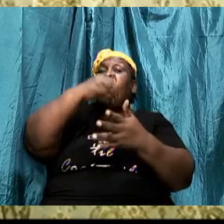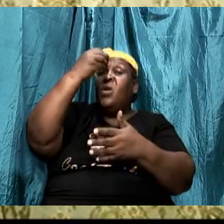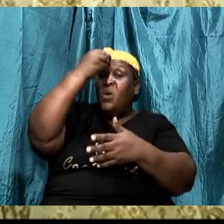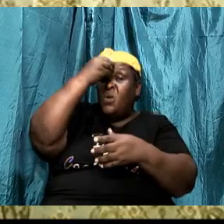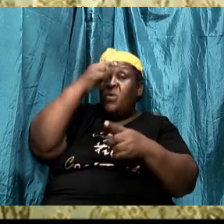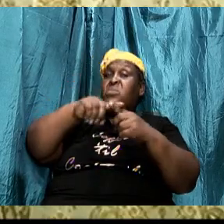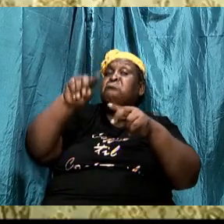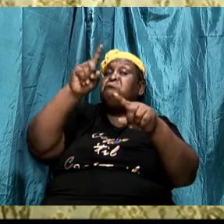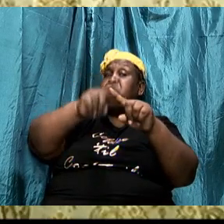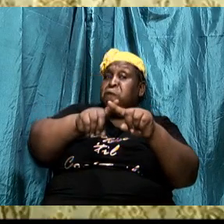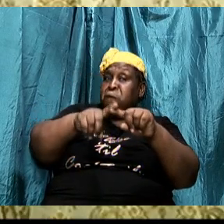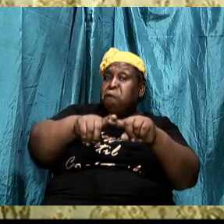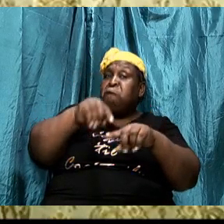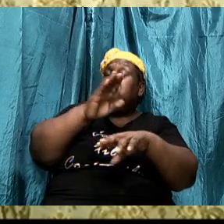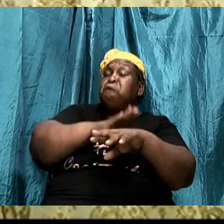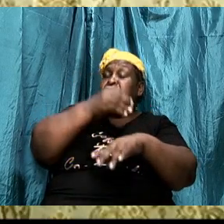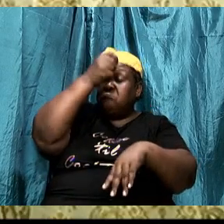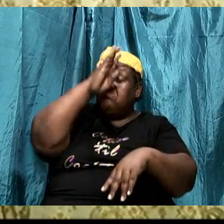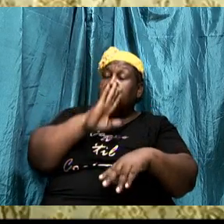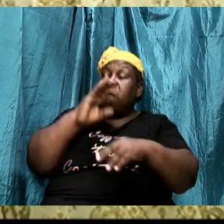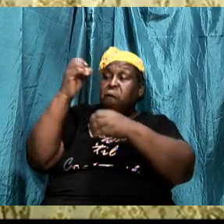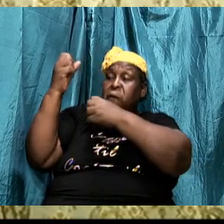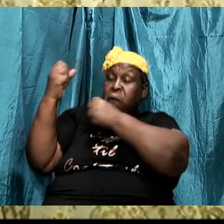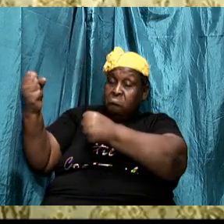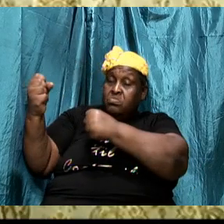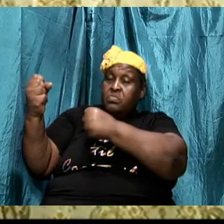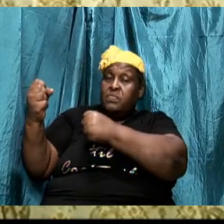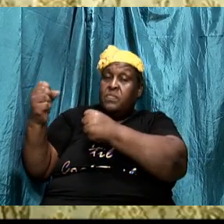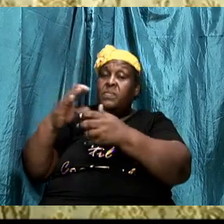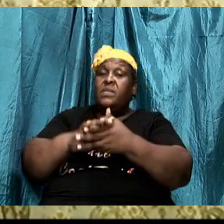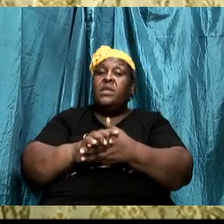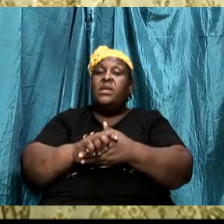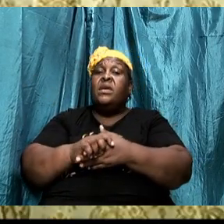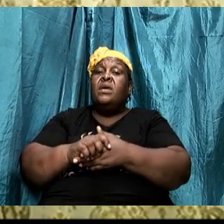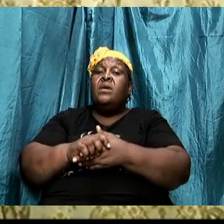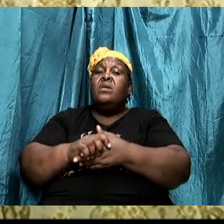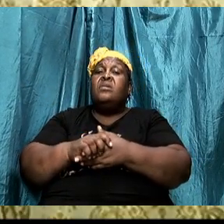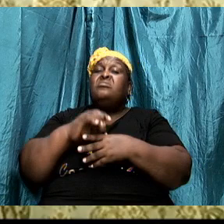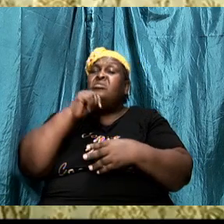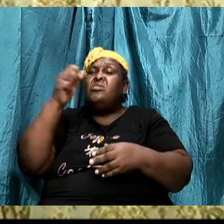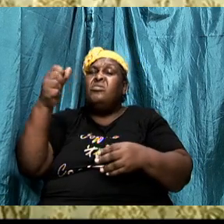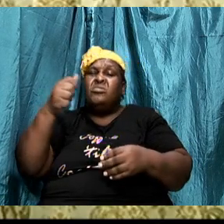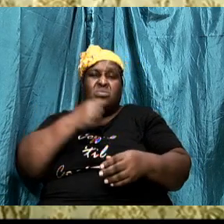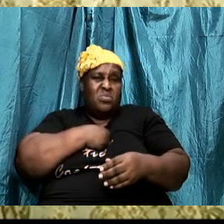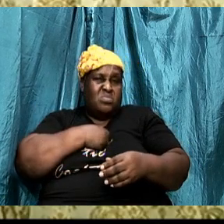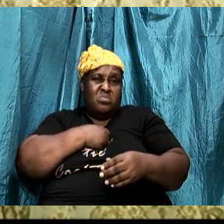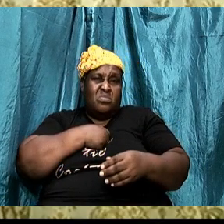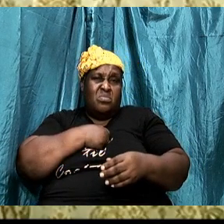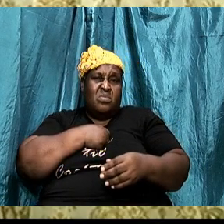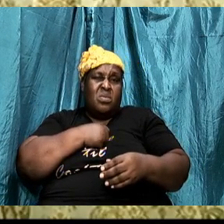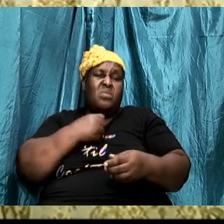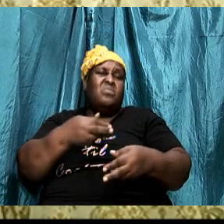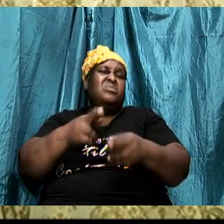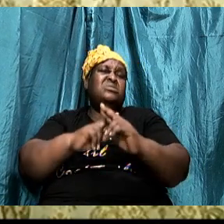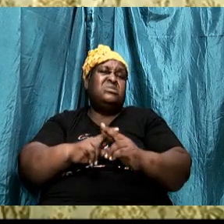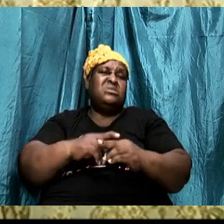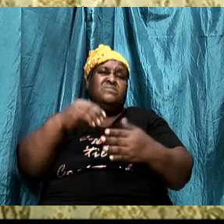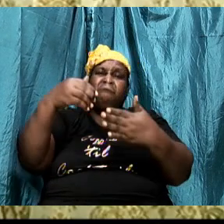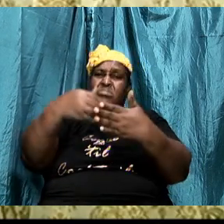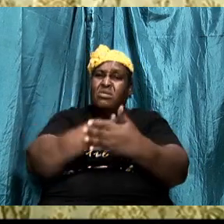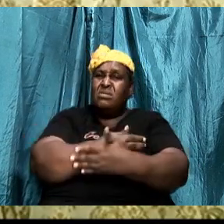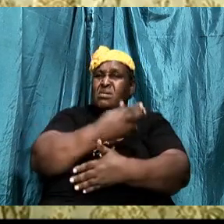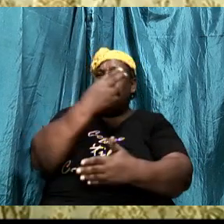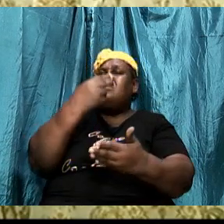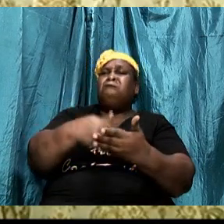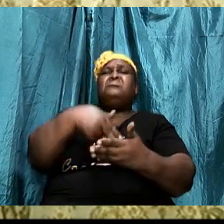rely on God's strength, instead of our own, we gain new heights. The